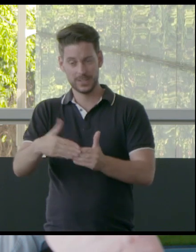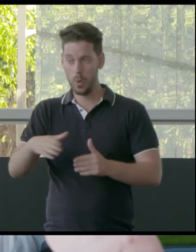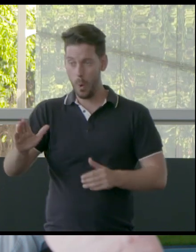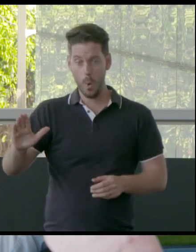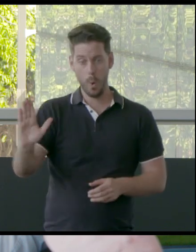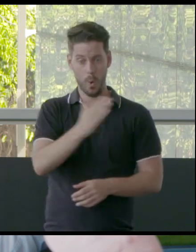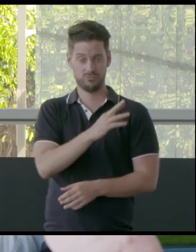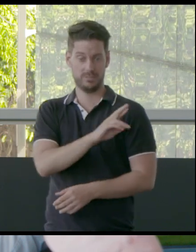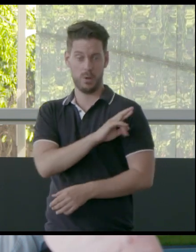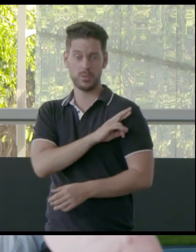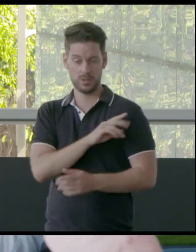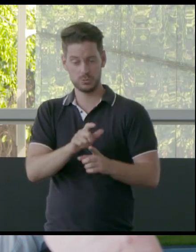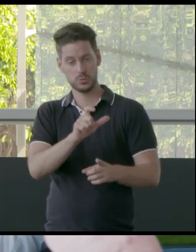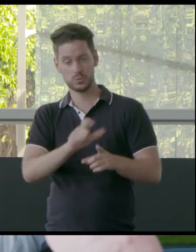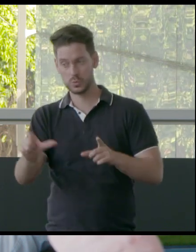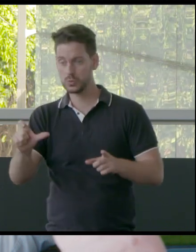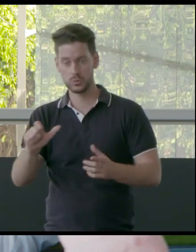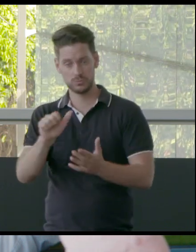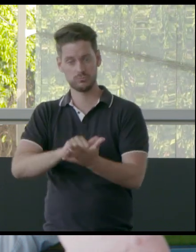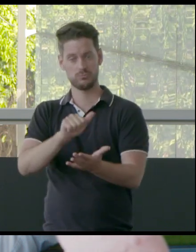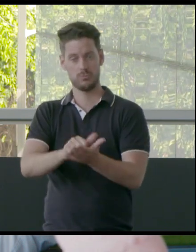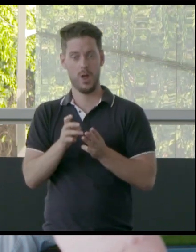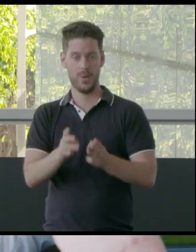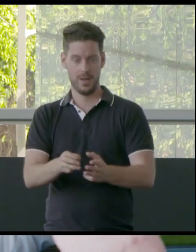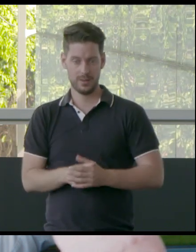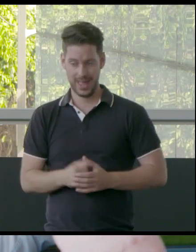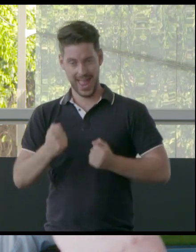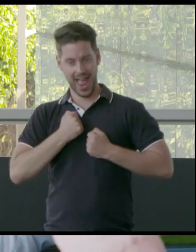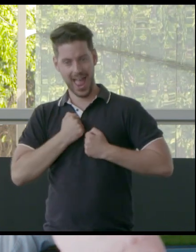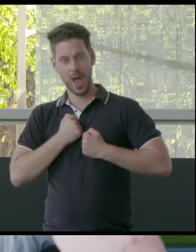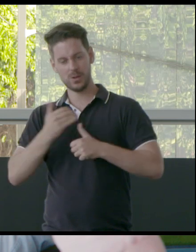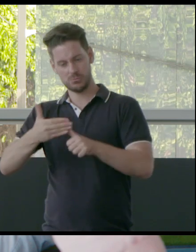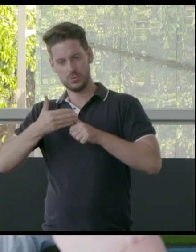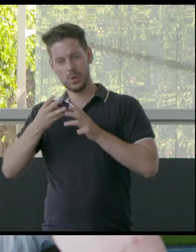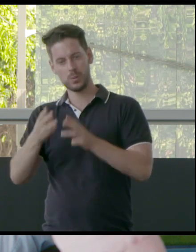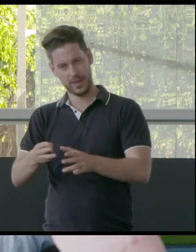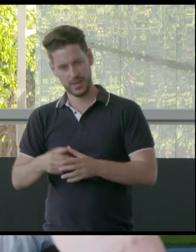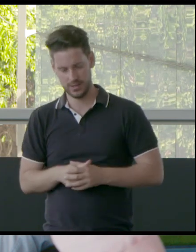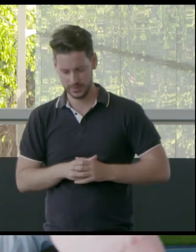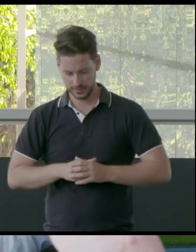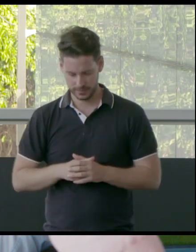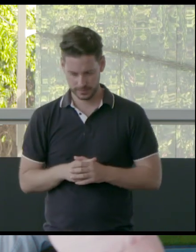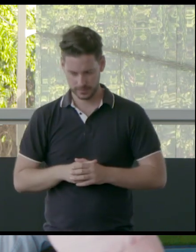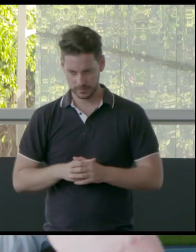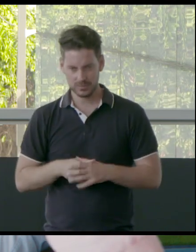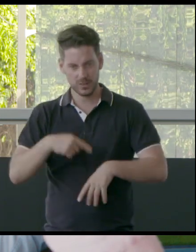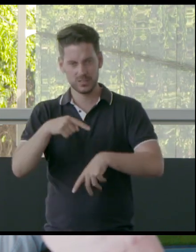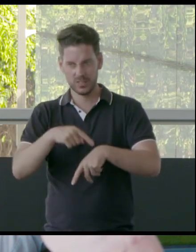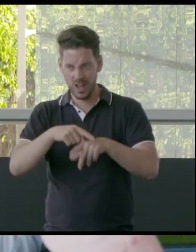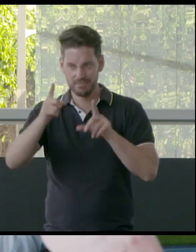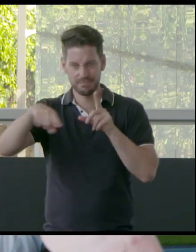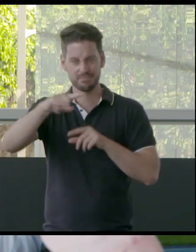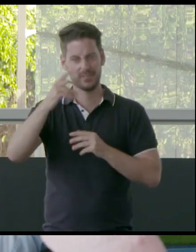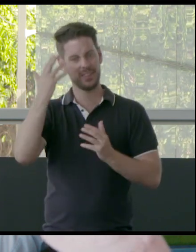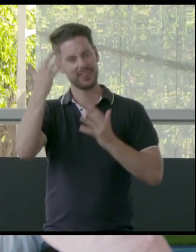responsibility to do things proper way, our way. It's time to think about